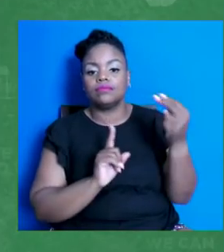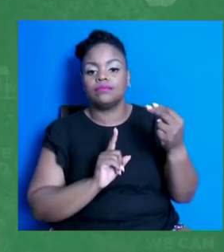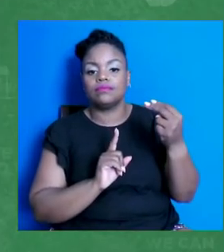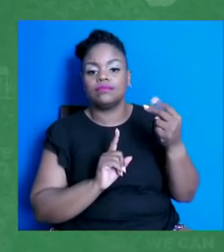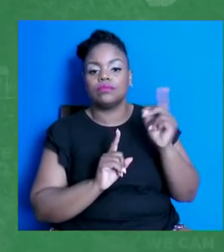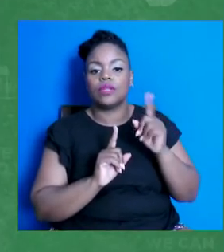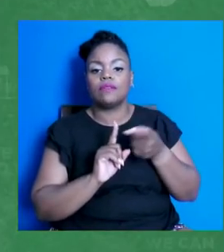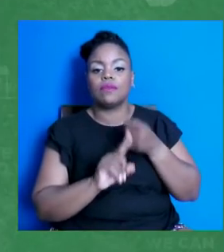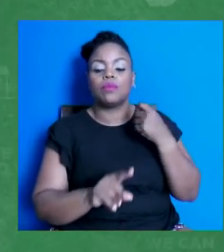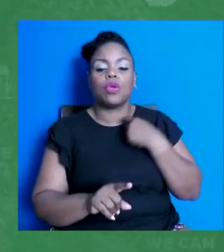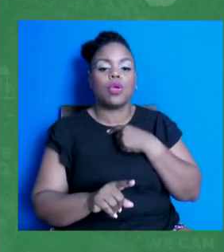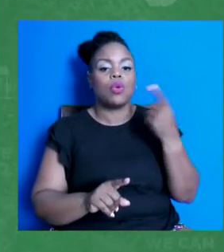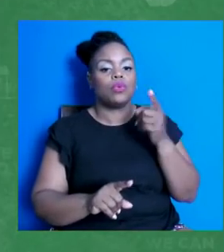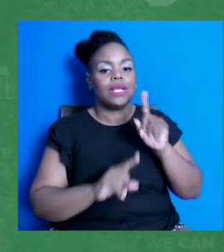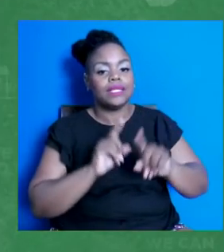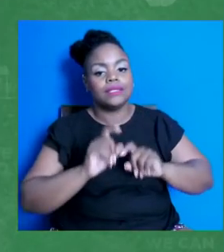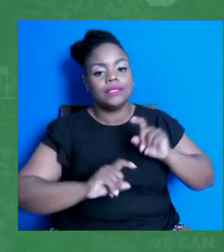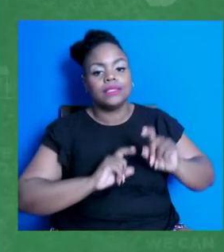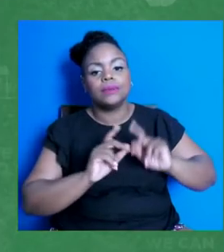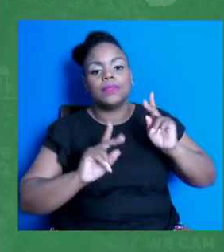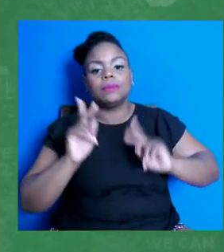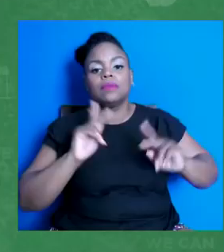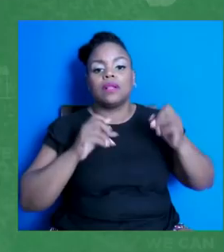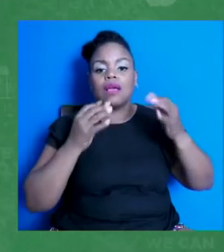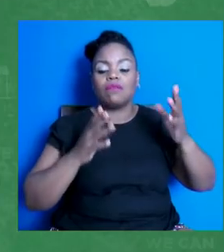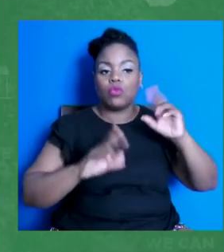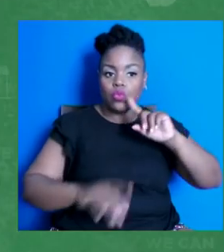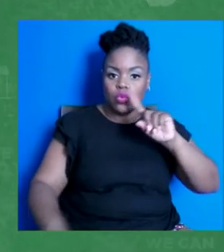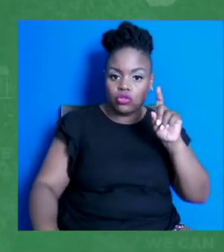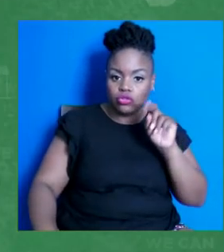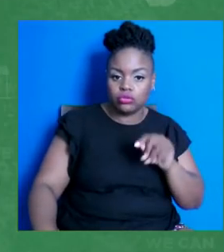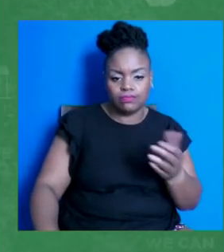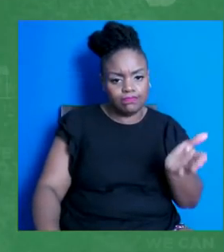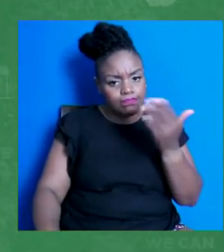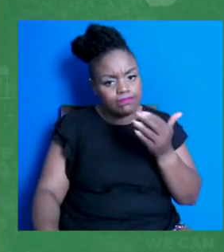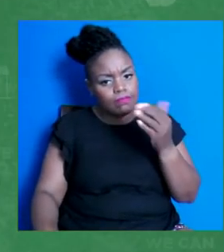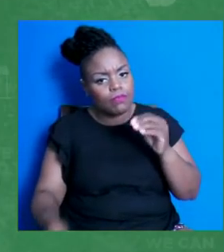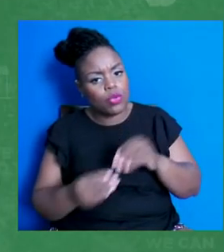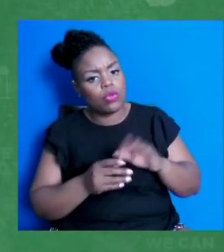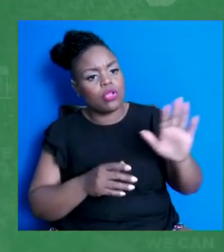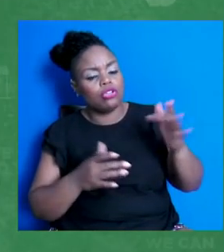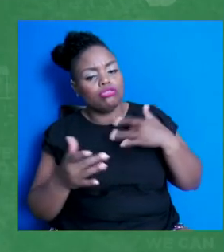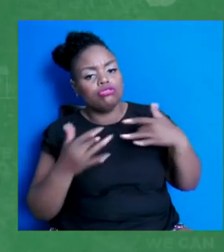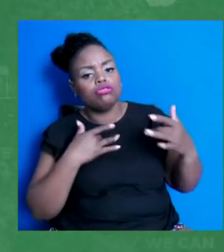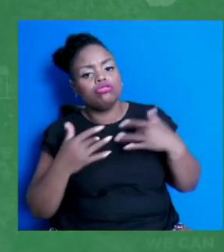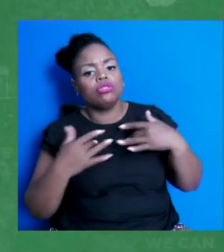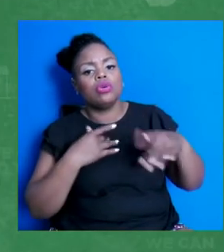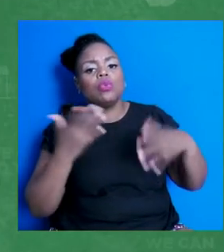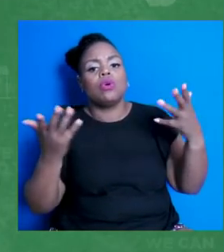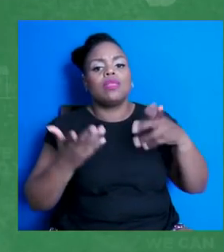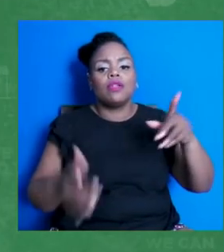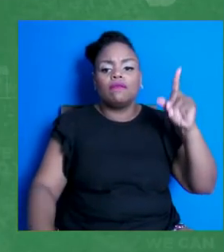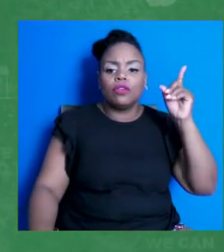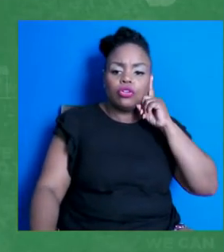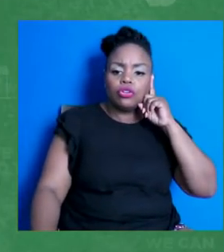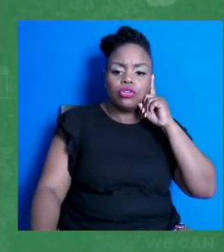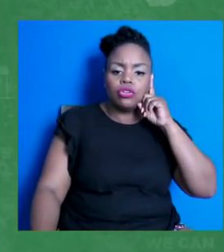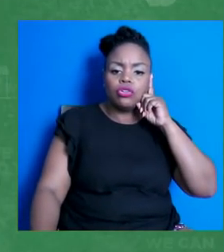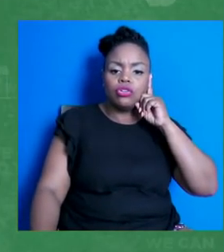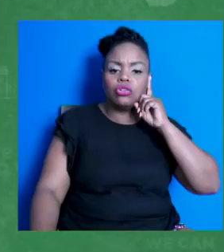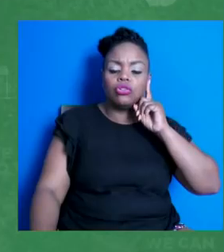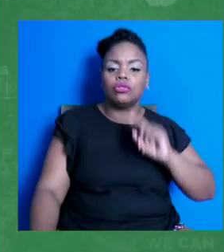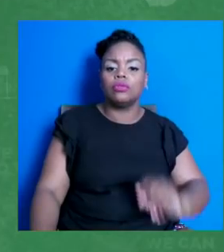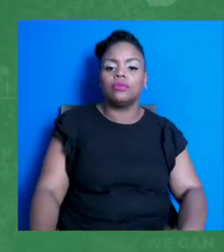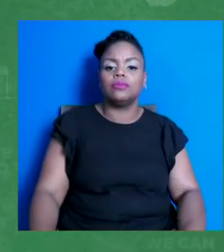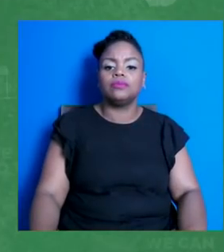a lot of questions, ask them to share more about their concerns, ask them to share what they've heard and where maybe that's coming from or where those concerns